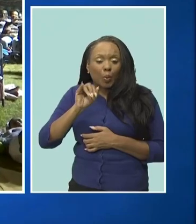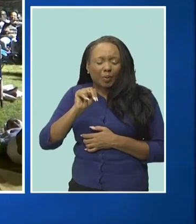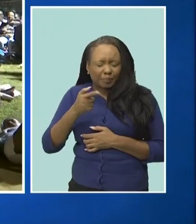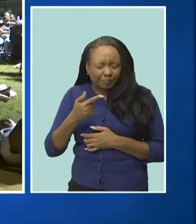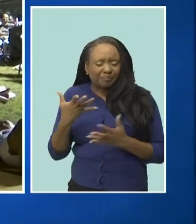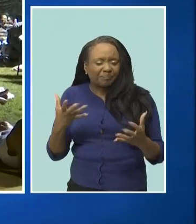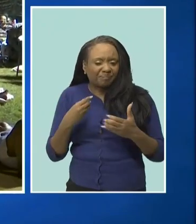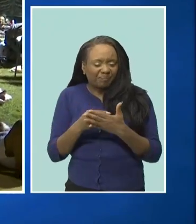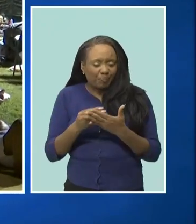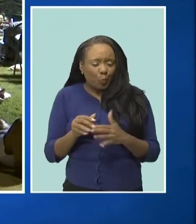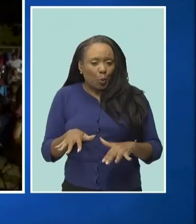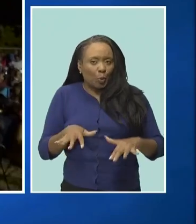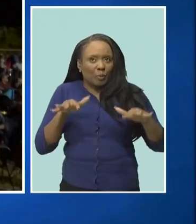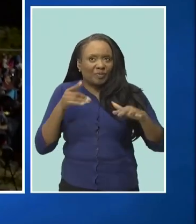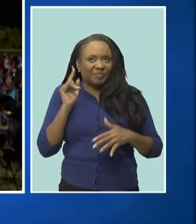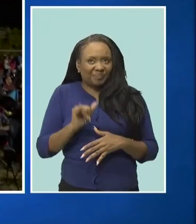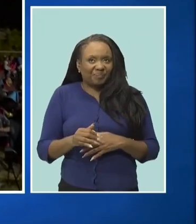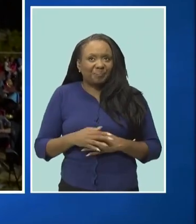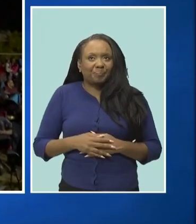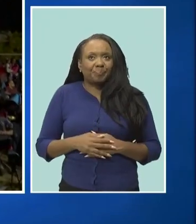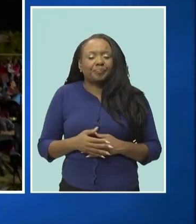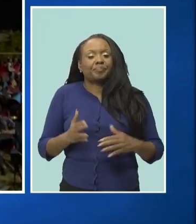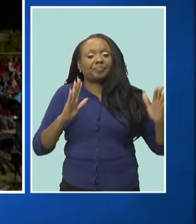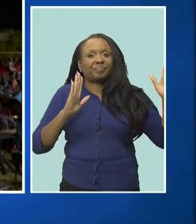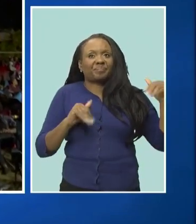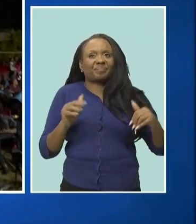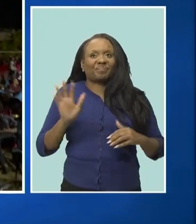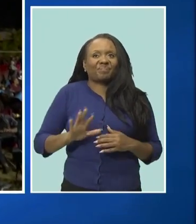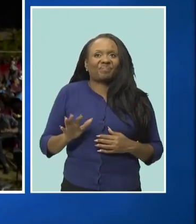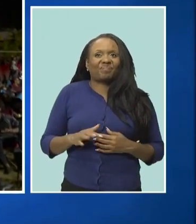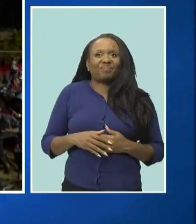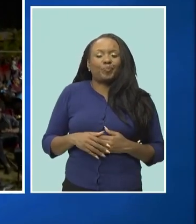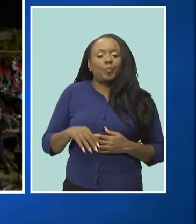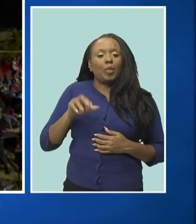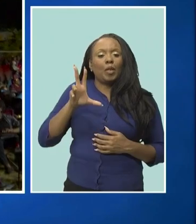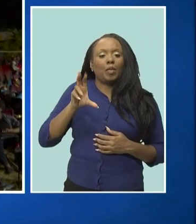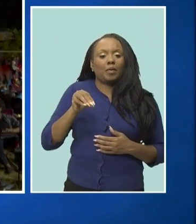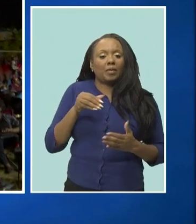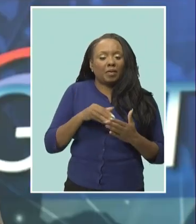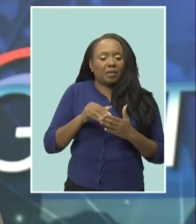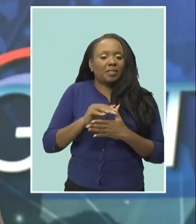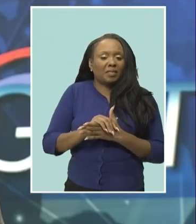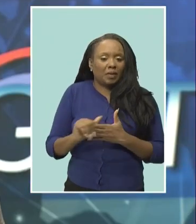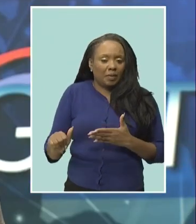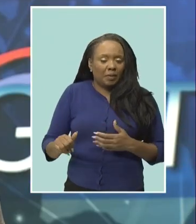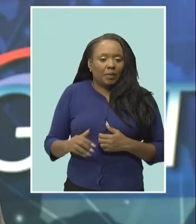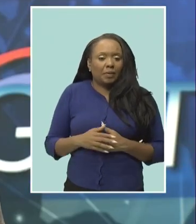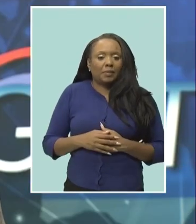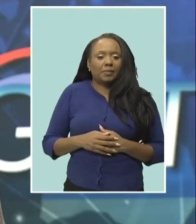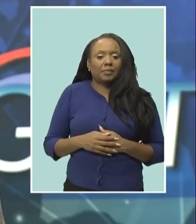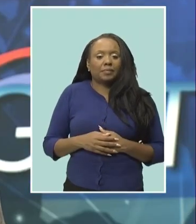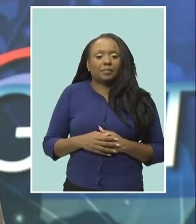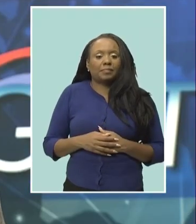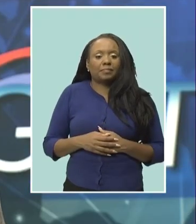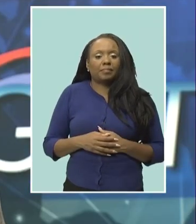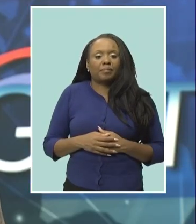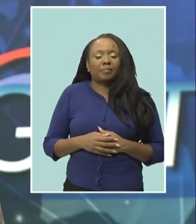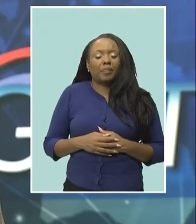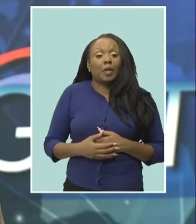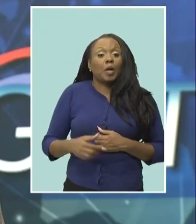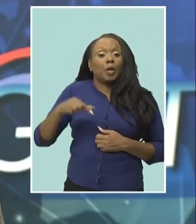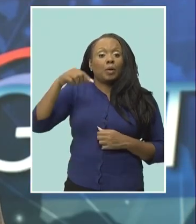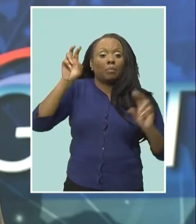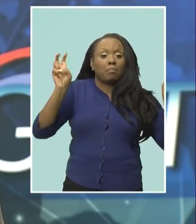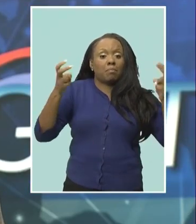the for the robots well we are hoping to raise at least thirty thousand dollars the popular queue in the community